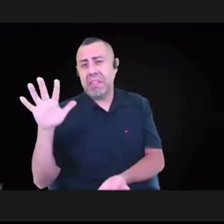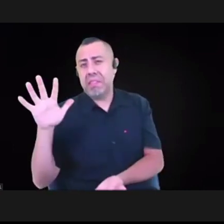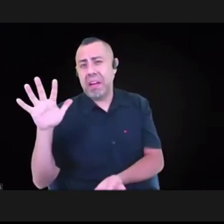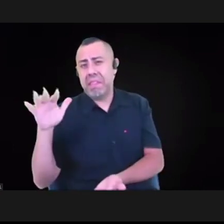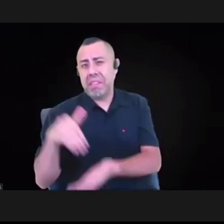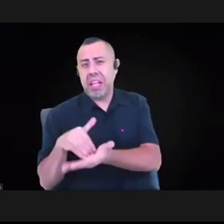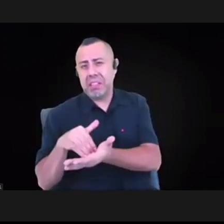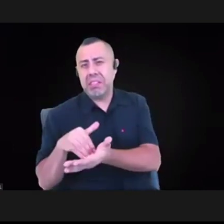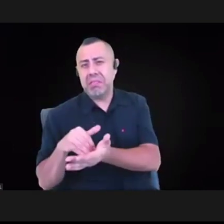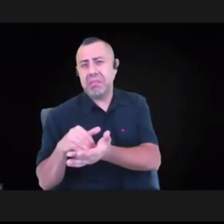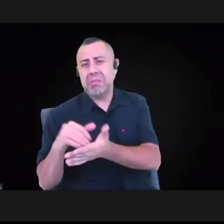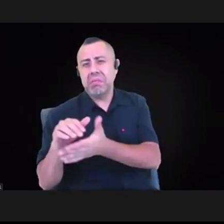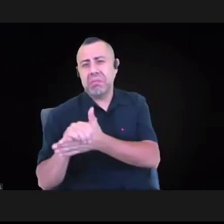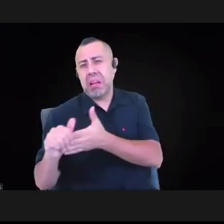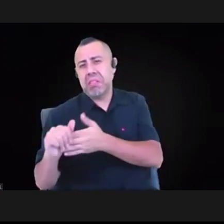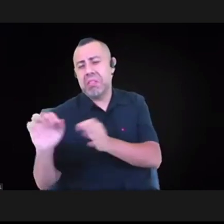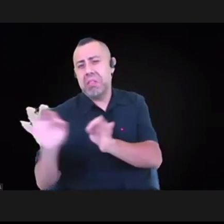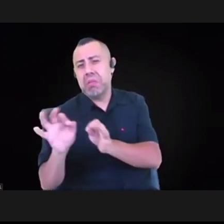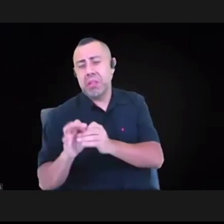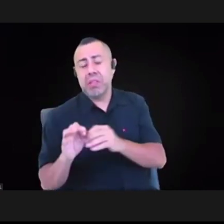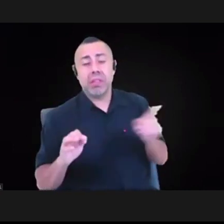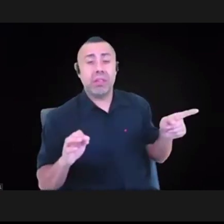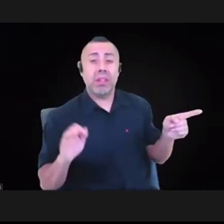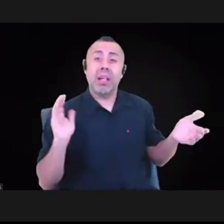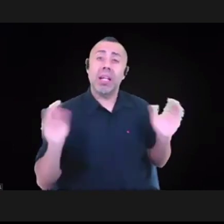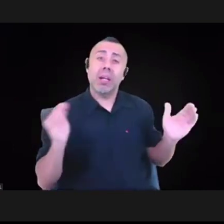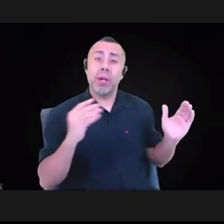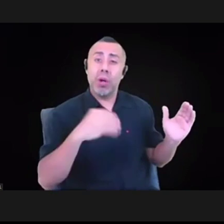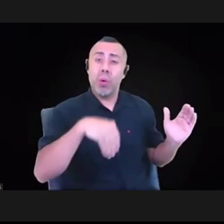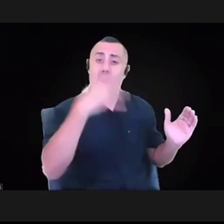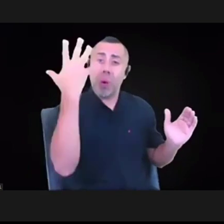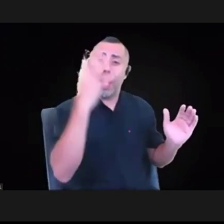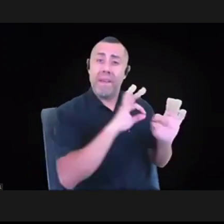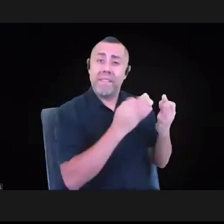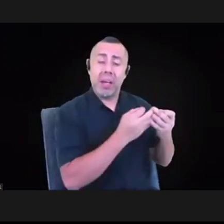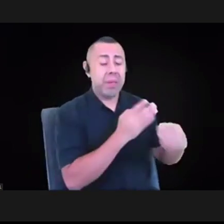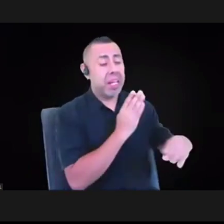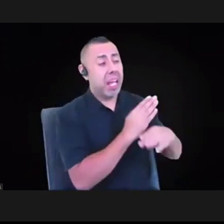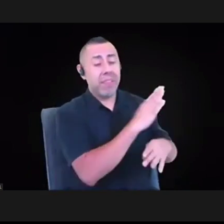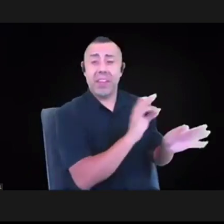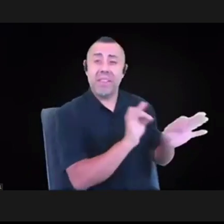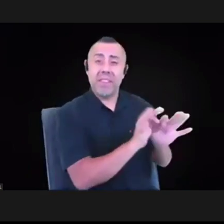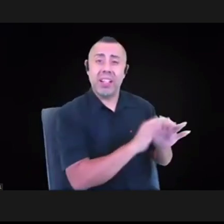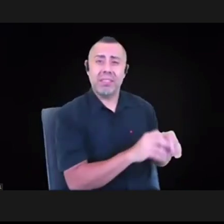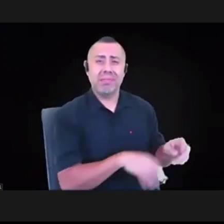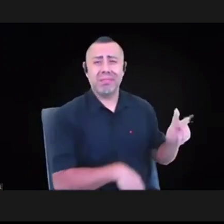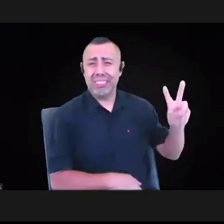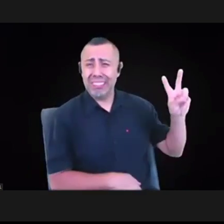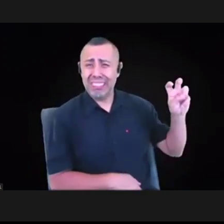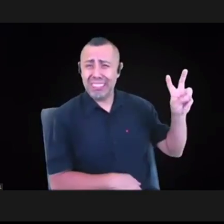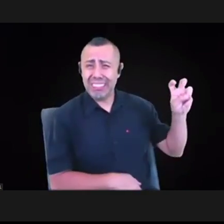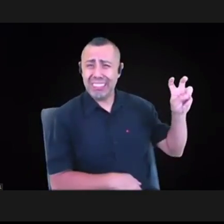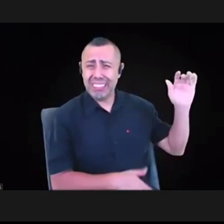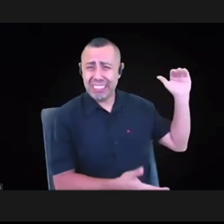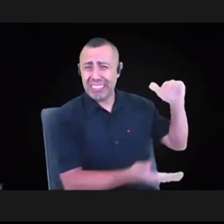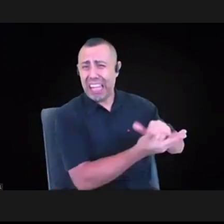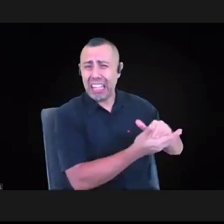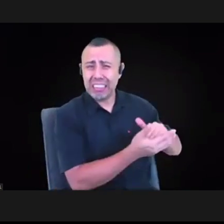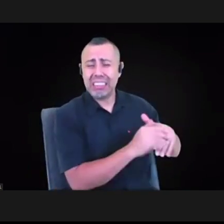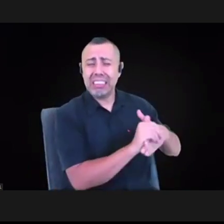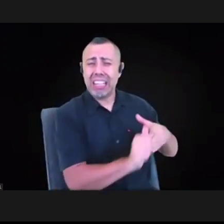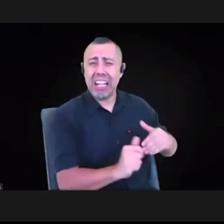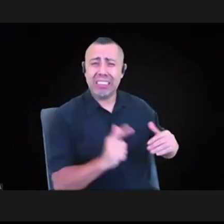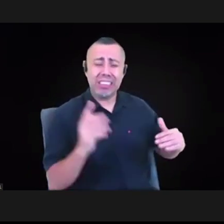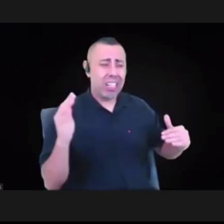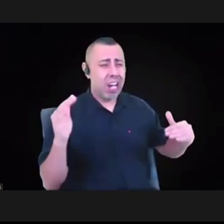is upwards of 200,000. So those are just things I don't know that we have been really thinking about or talking about. So it was a